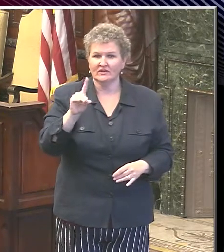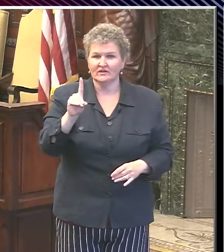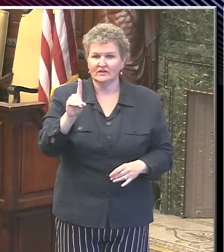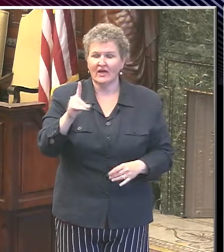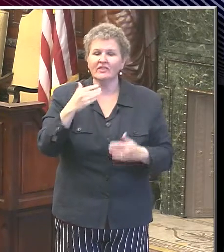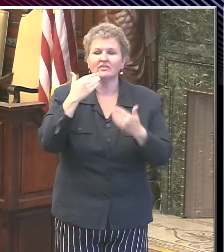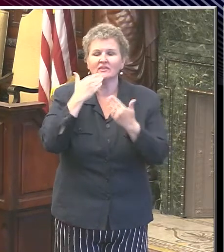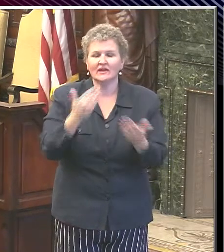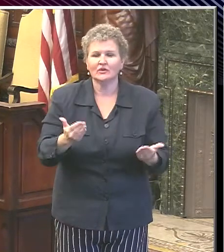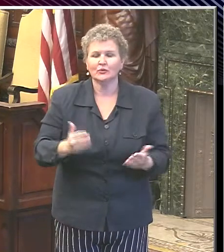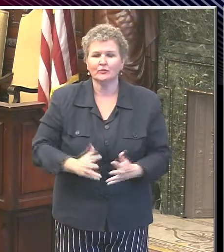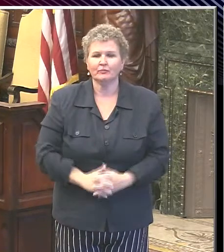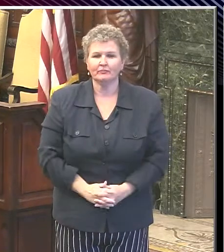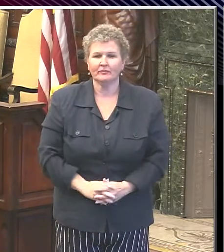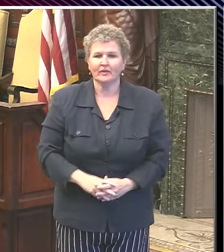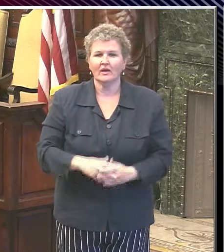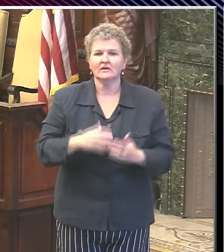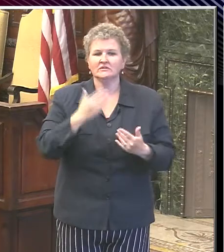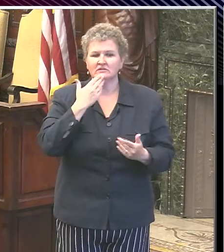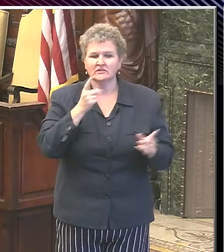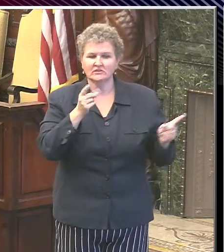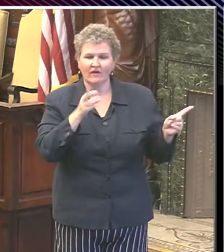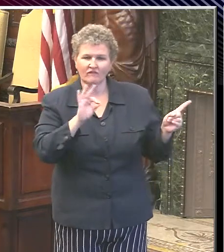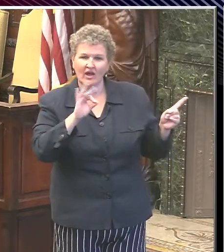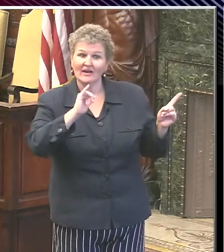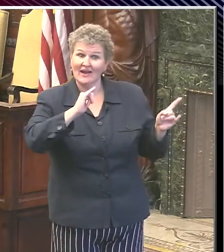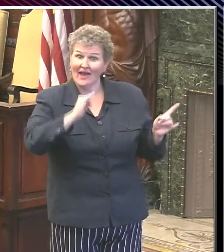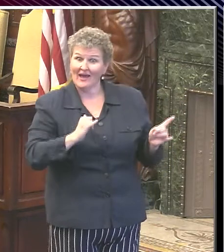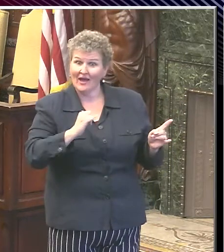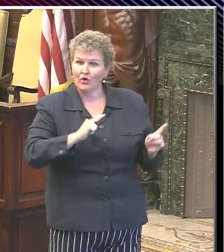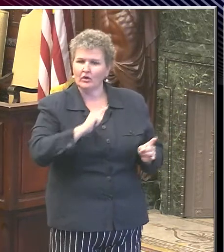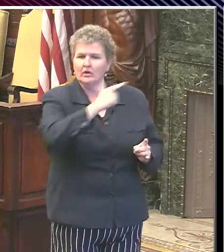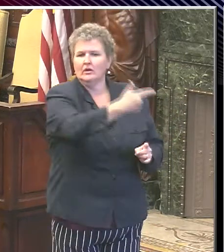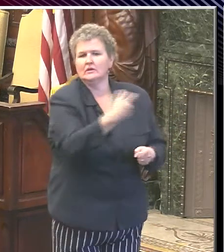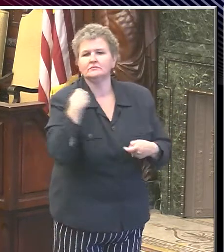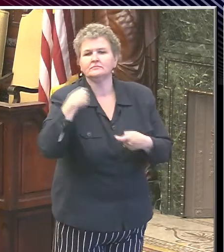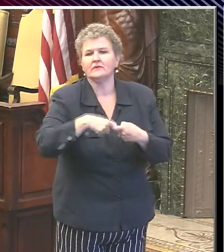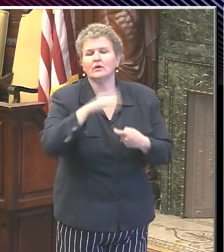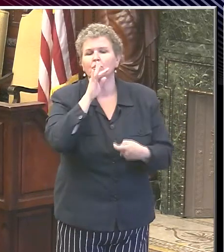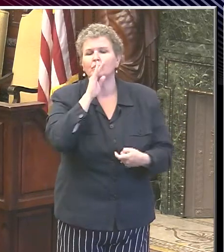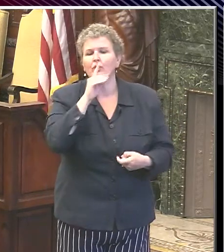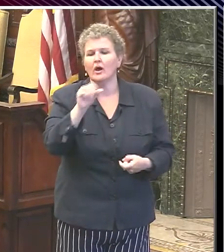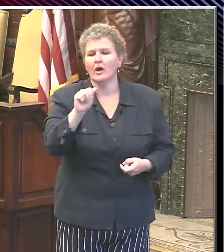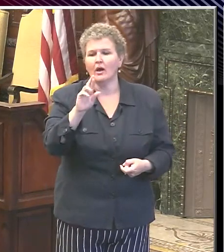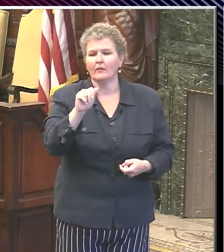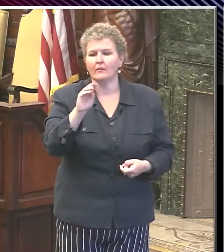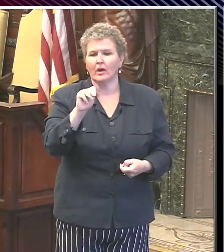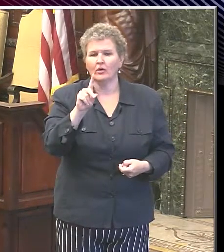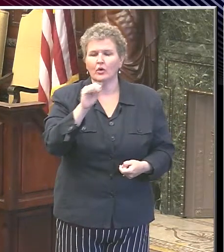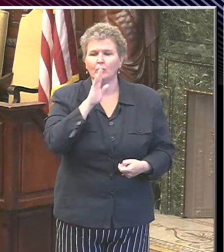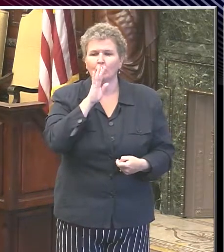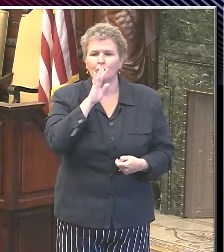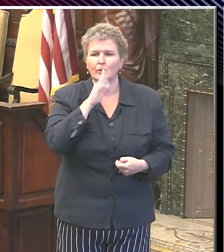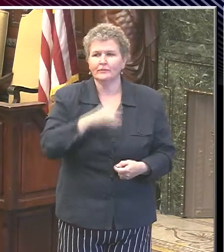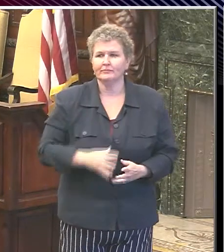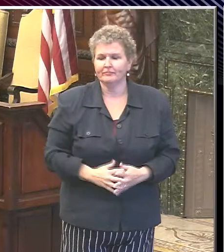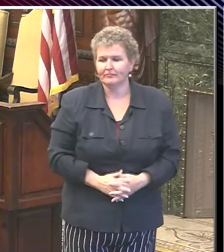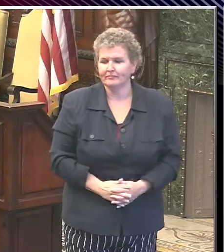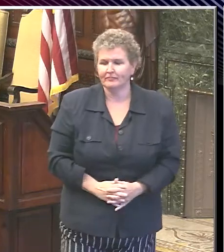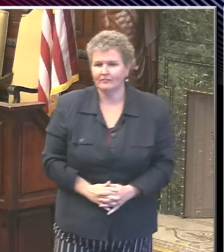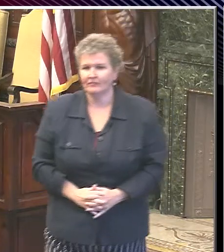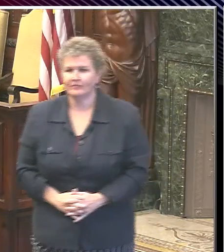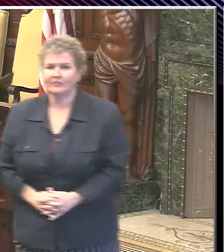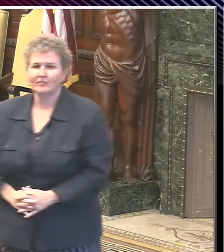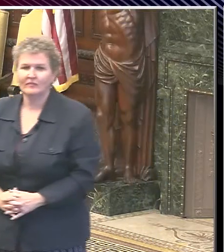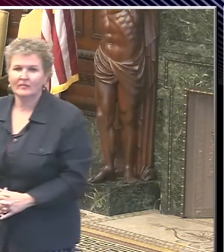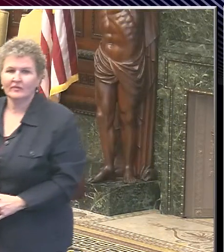Thank you, Dr. Farley. We are now going to move to Armando, who will deliver the Spanish language translation of both the mayor